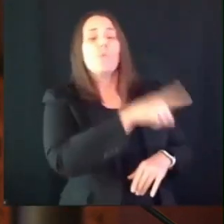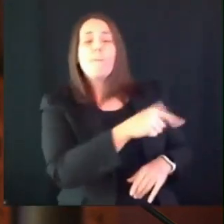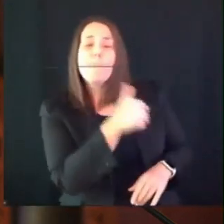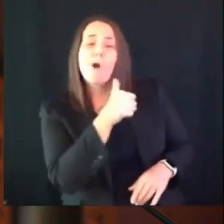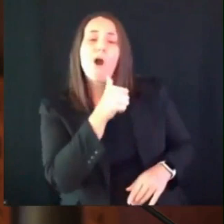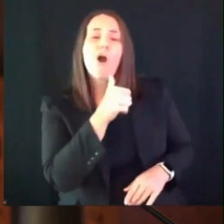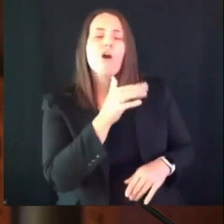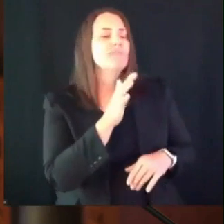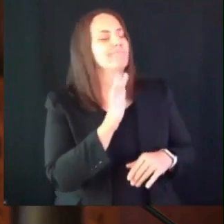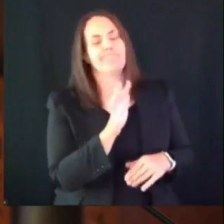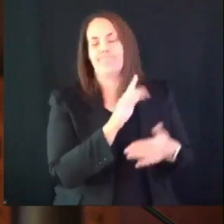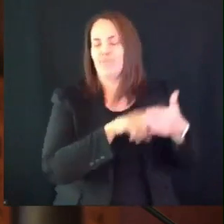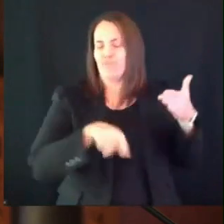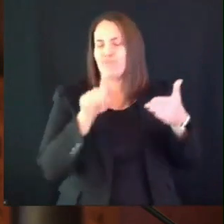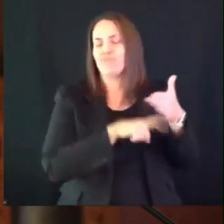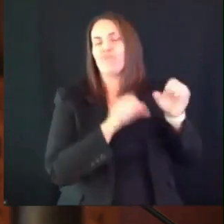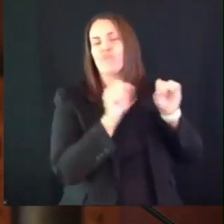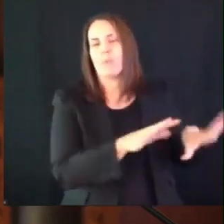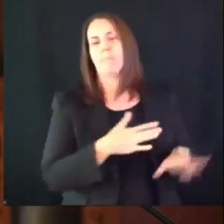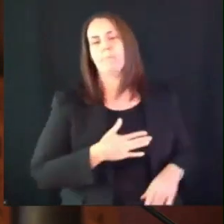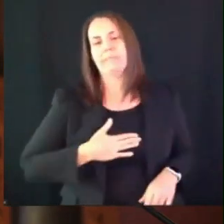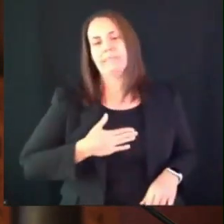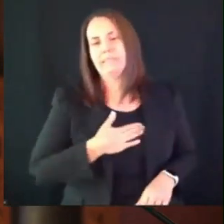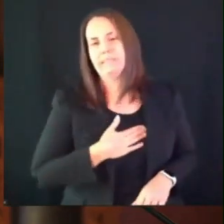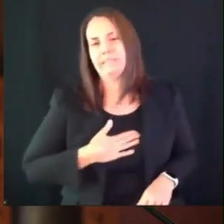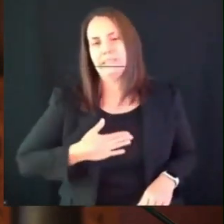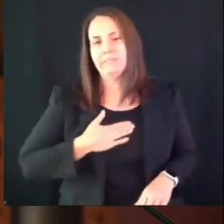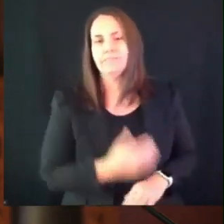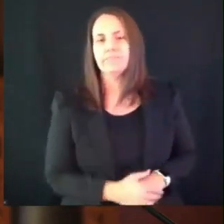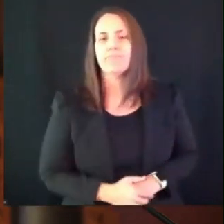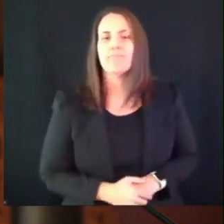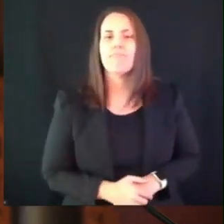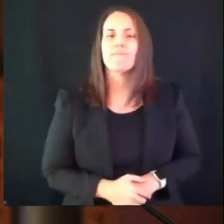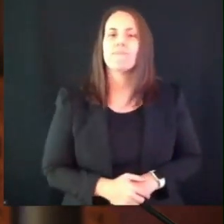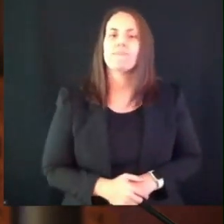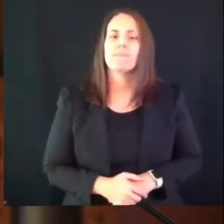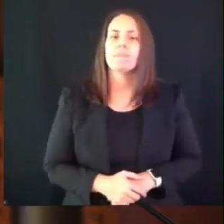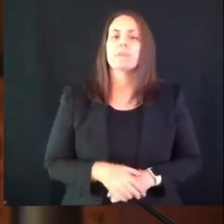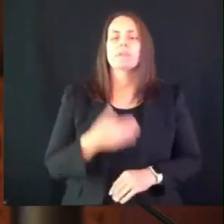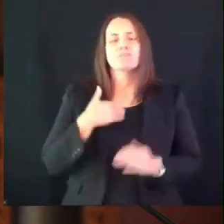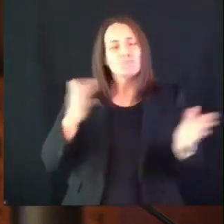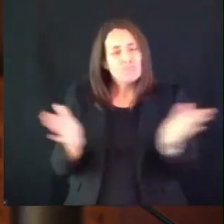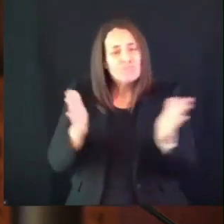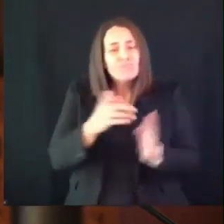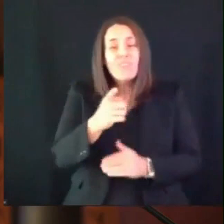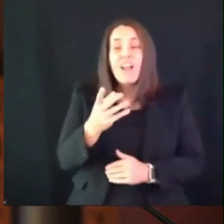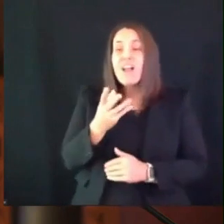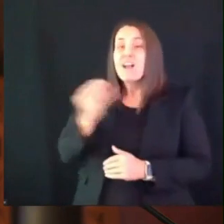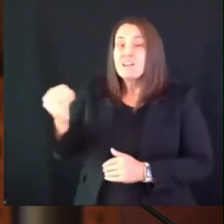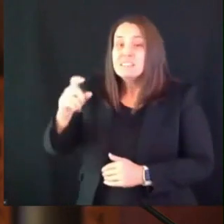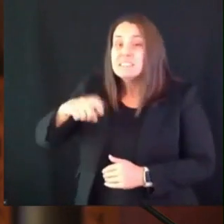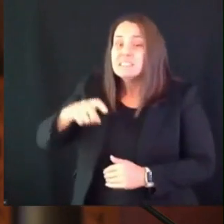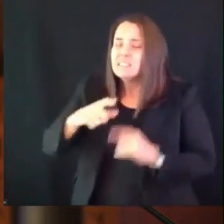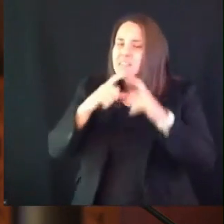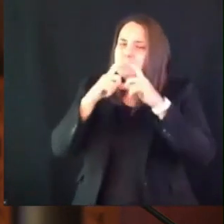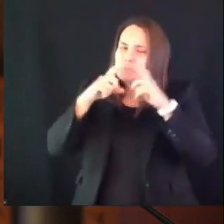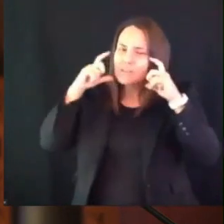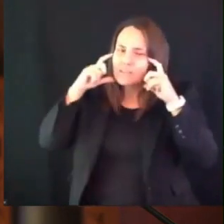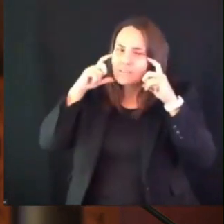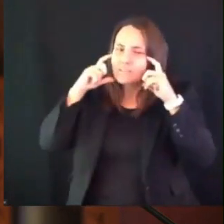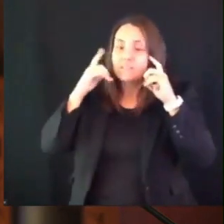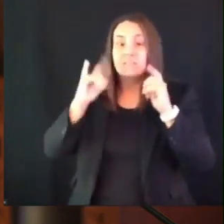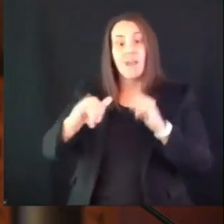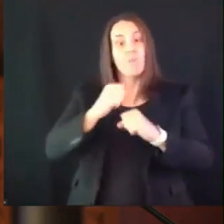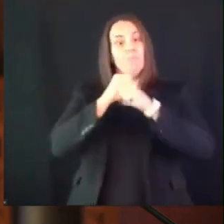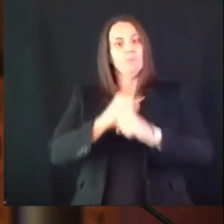remember to stay six feet apart from other people masks are an effective tool but they are most